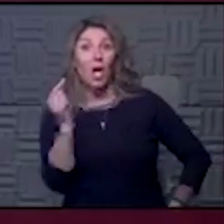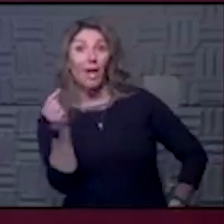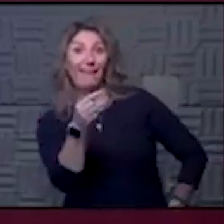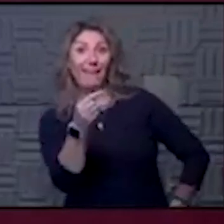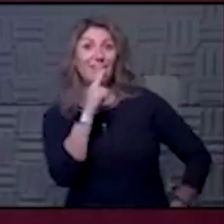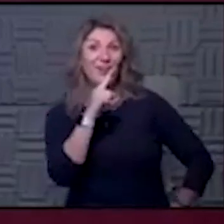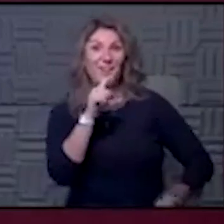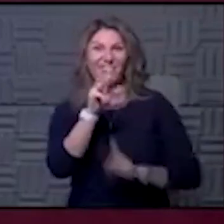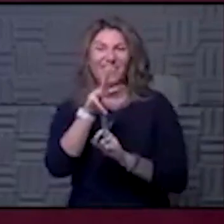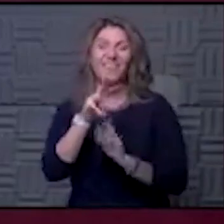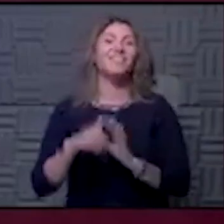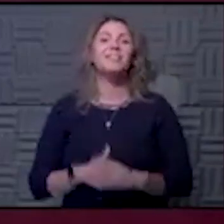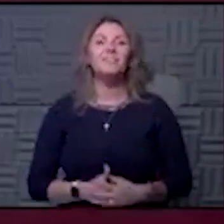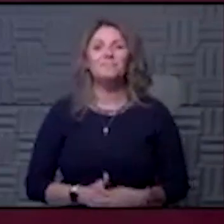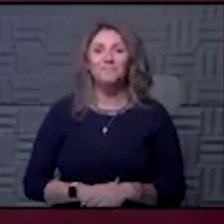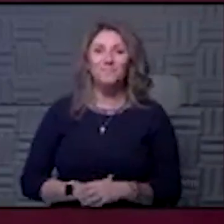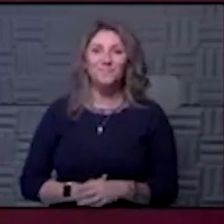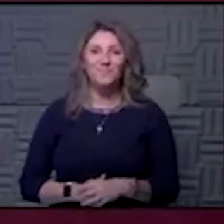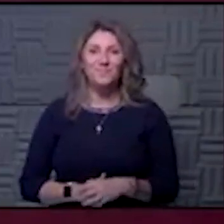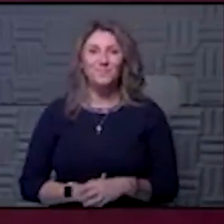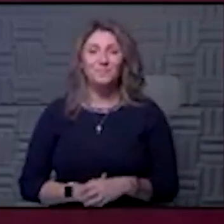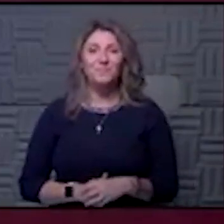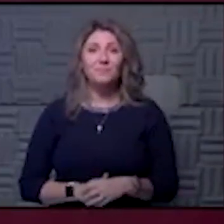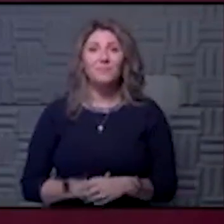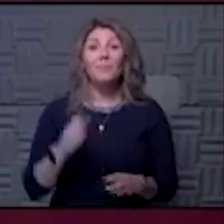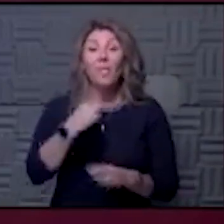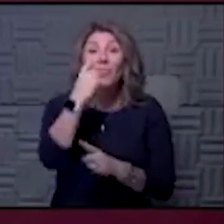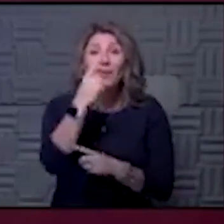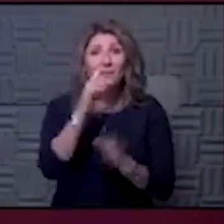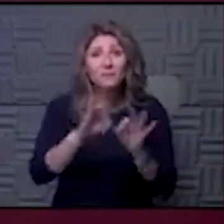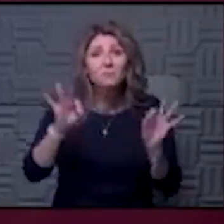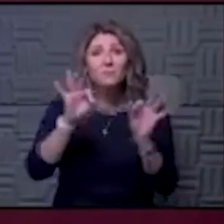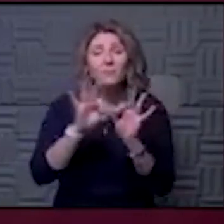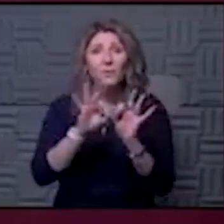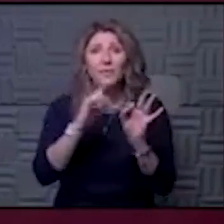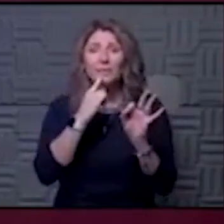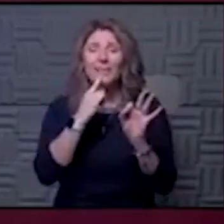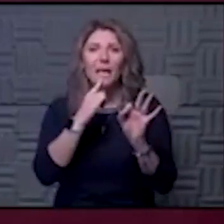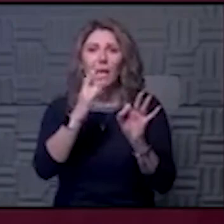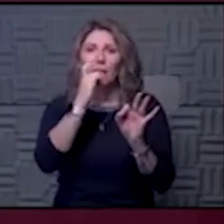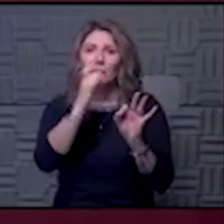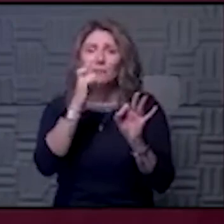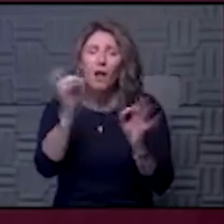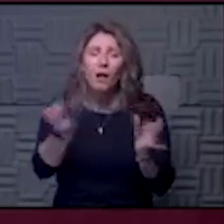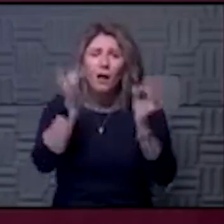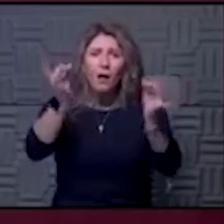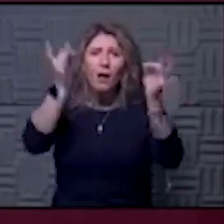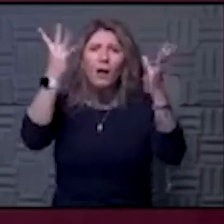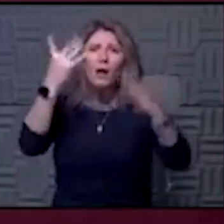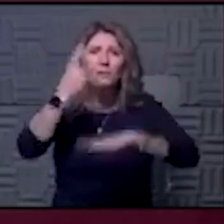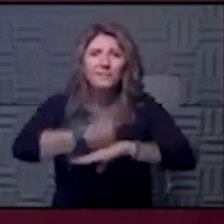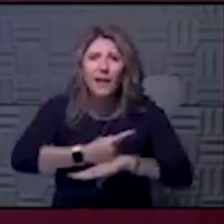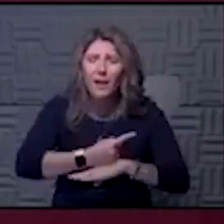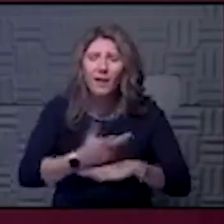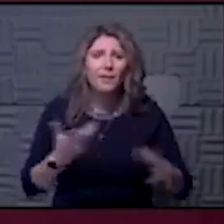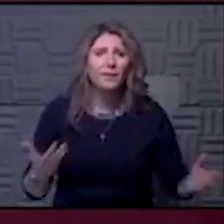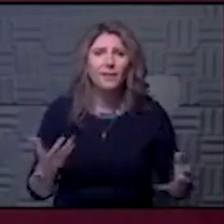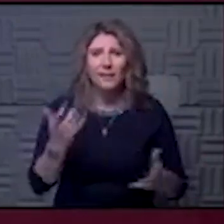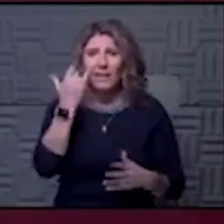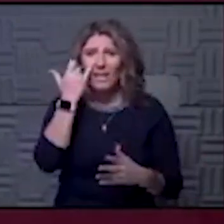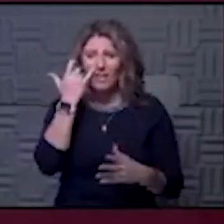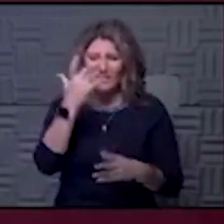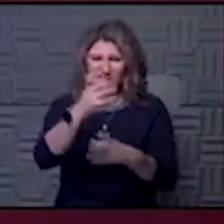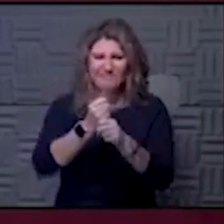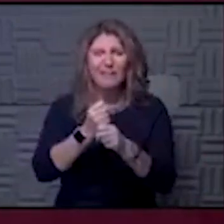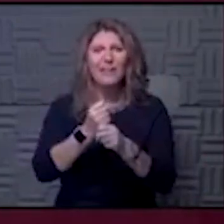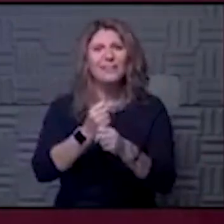forget it. Yeah. No, I think it's important to say it is not a doomsday scenario. Even if it takes another year and